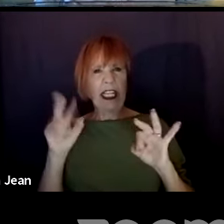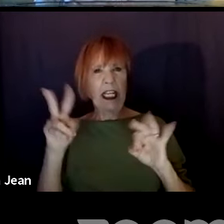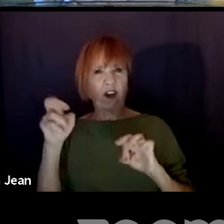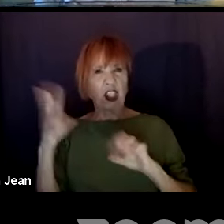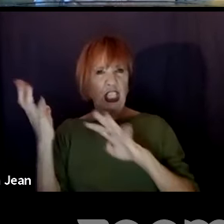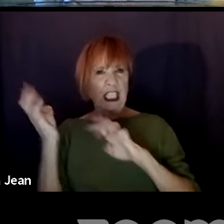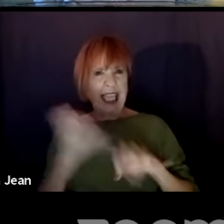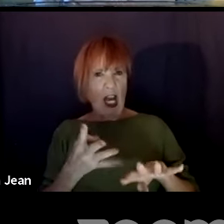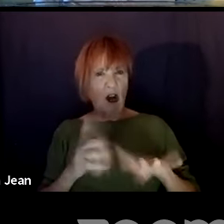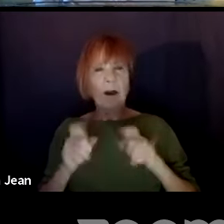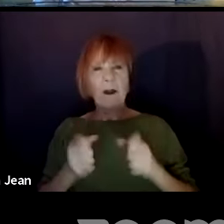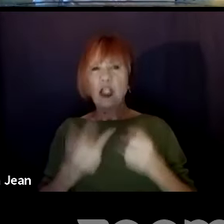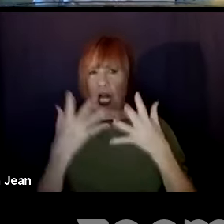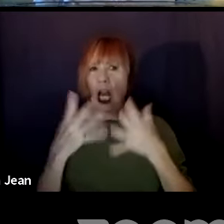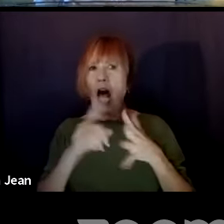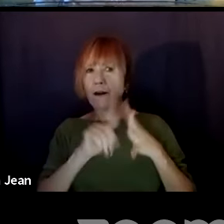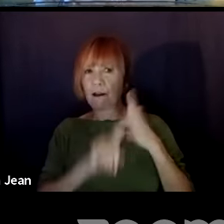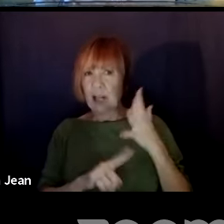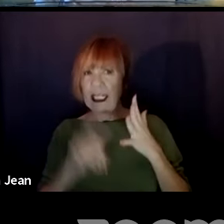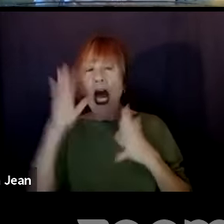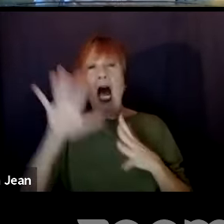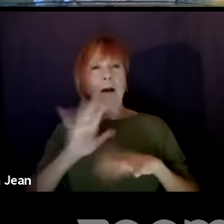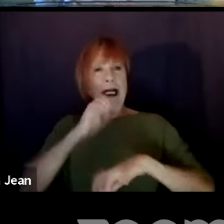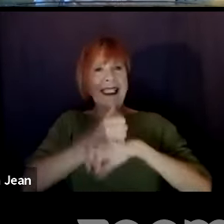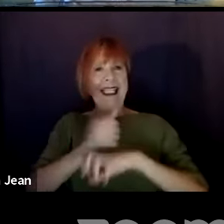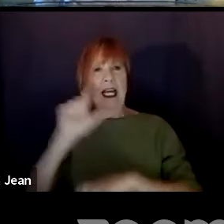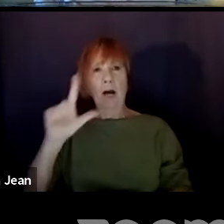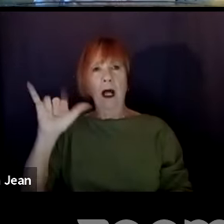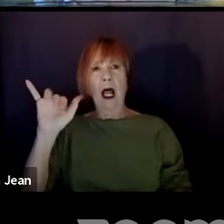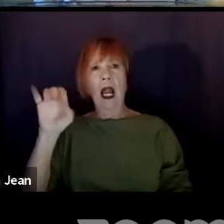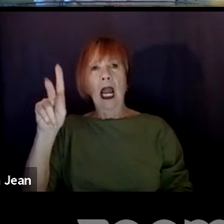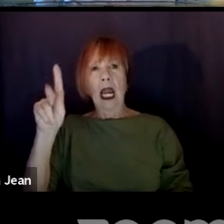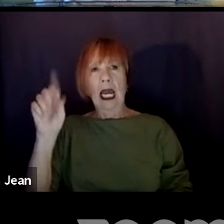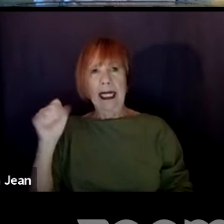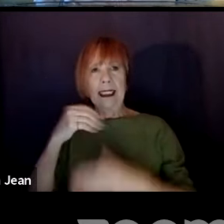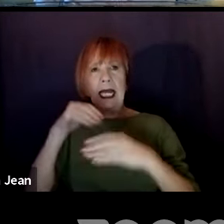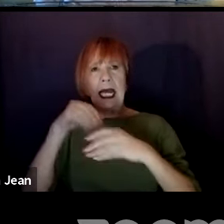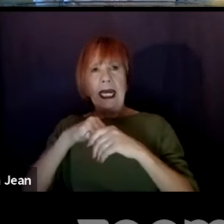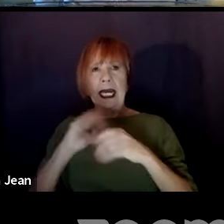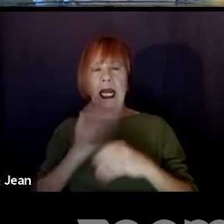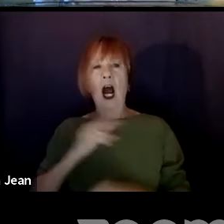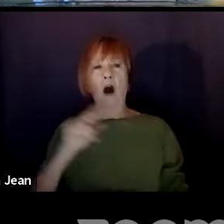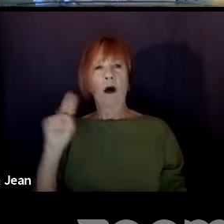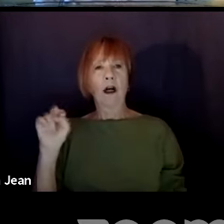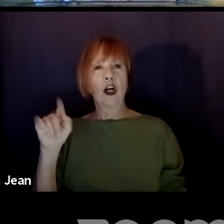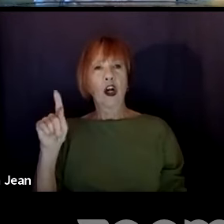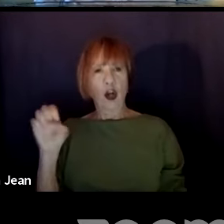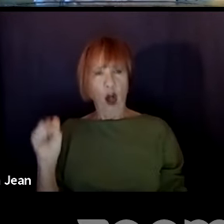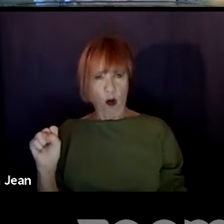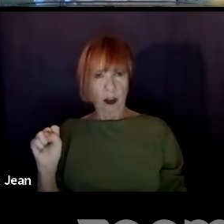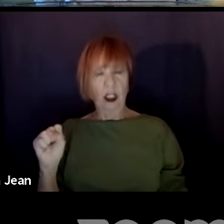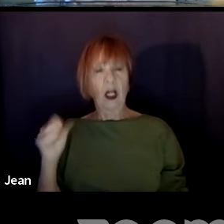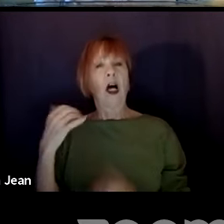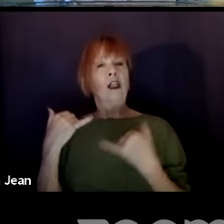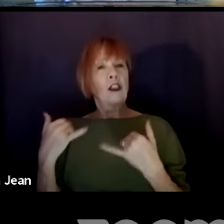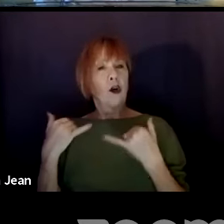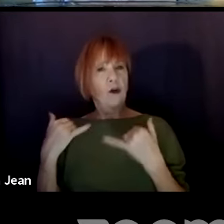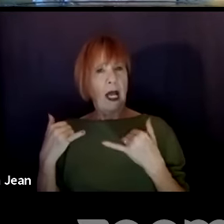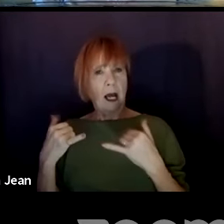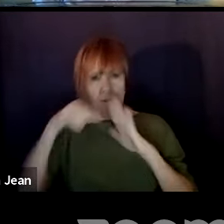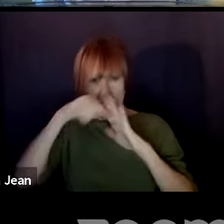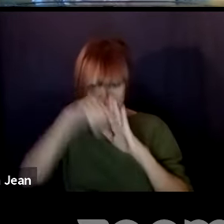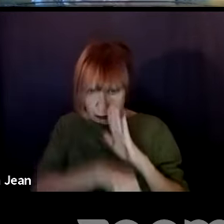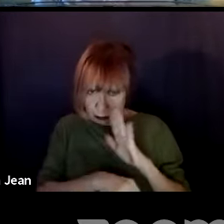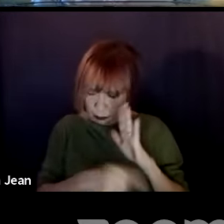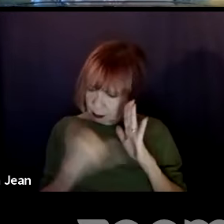lot of other stuff. And I'll put links to different software in the show notes. So with that out of the way, let's get into the details.